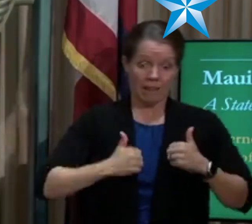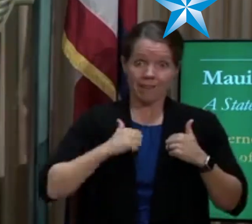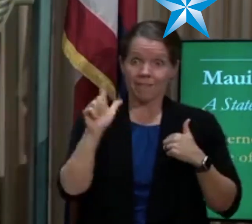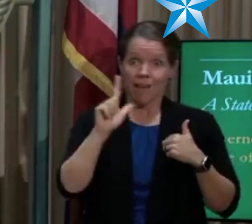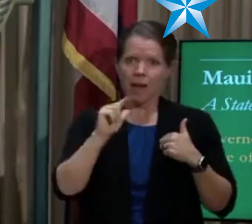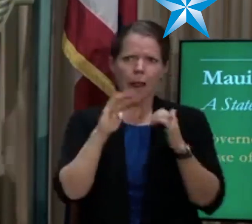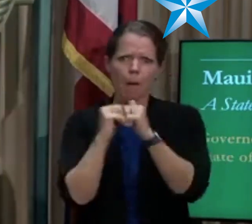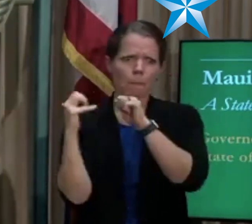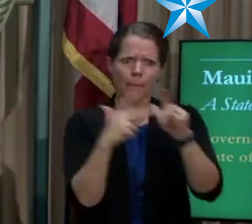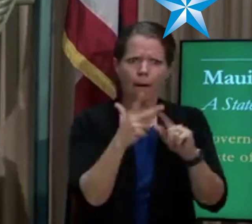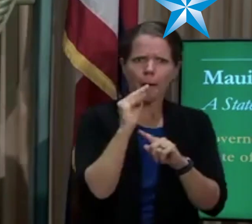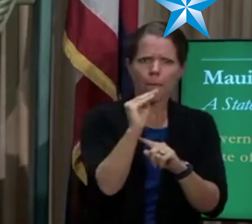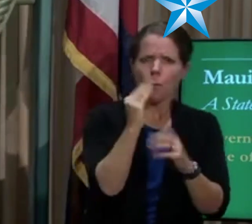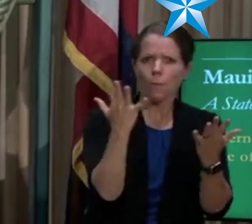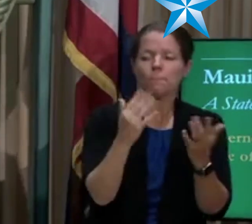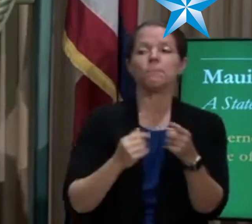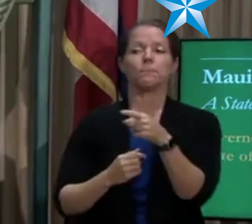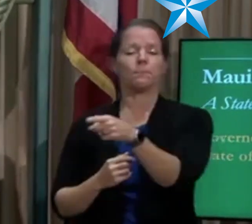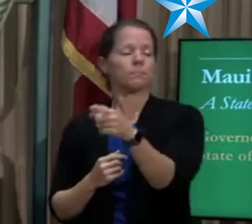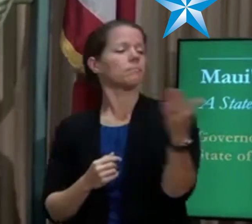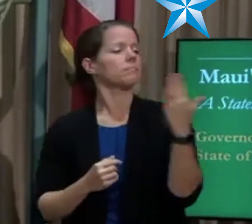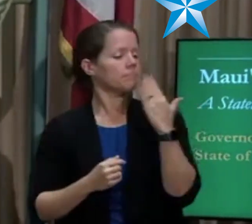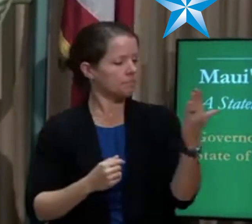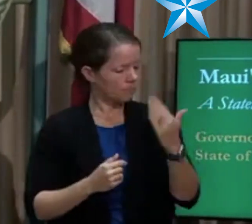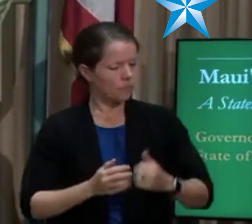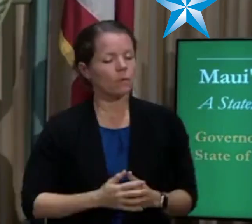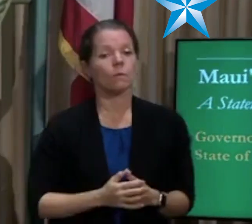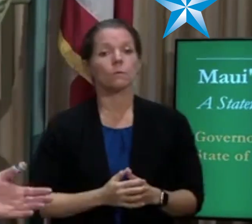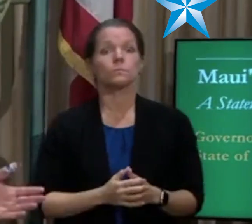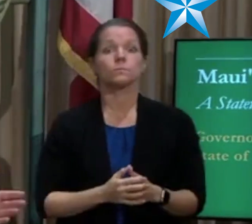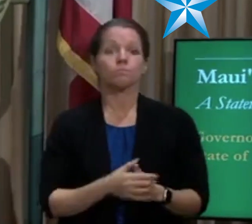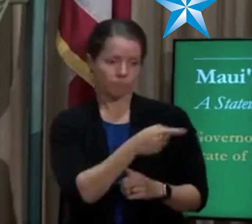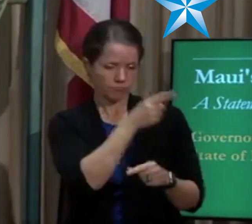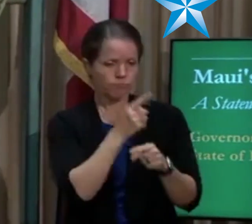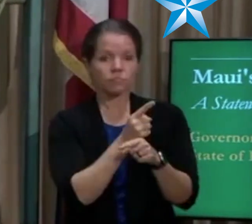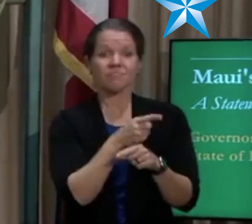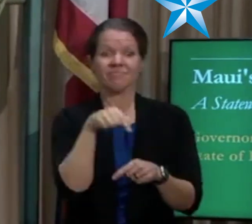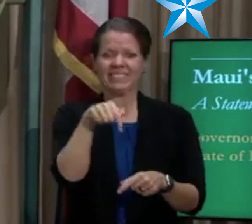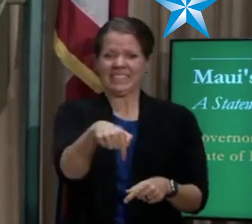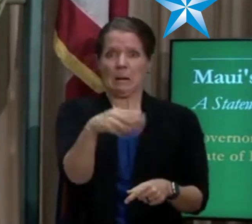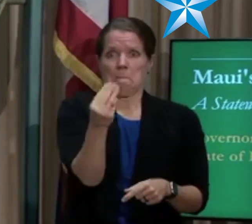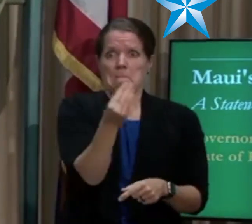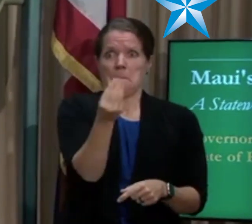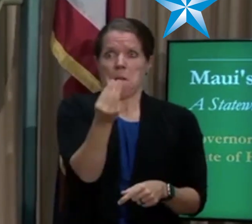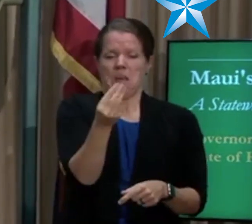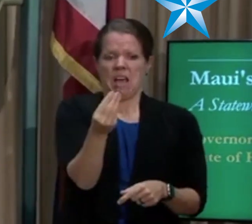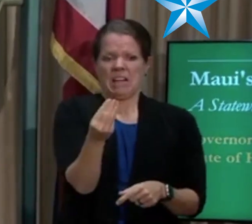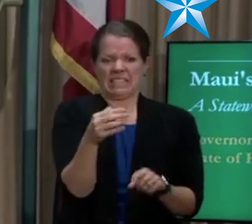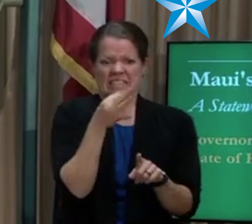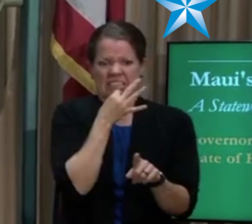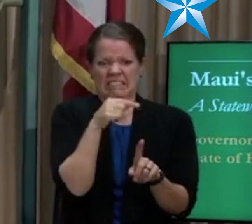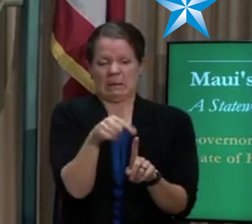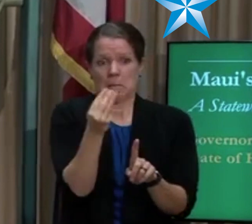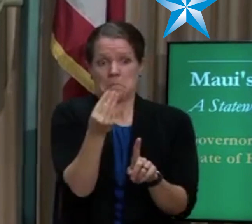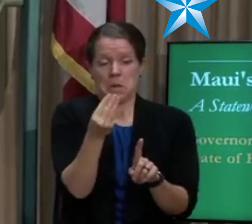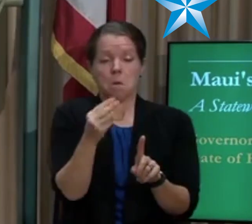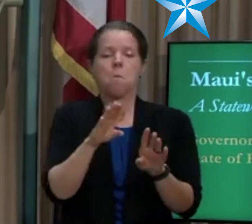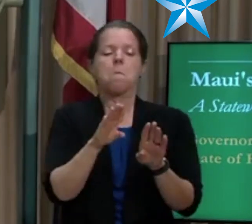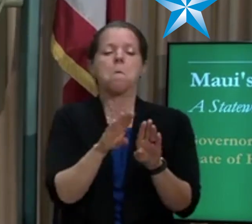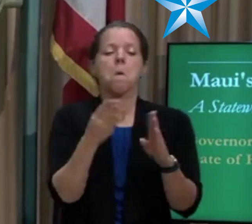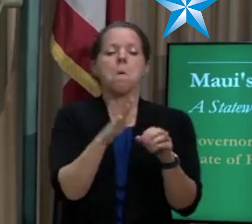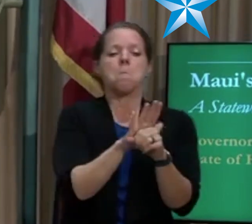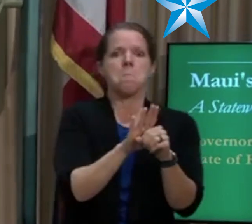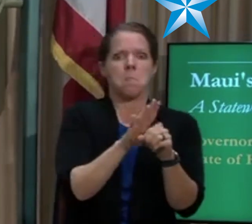Thank you, Jennifer. So the re-entry period begins on Monday. This is mostly driven by the